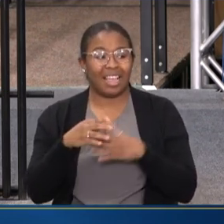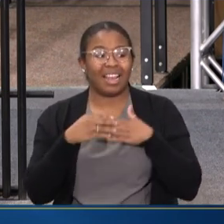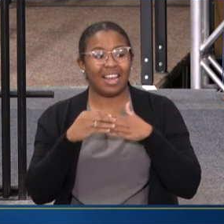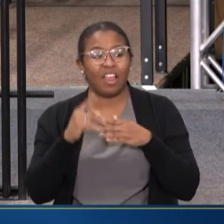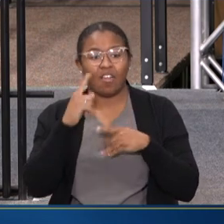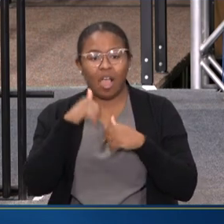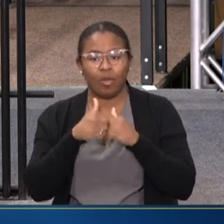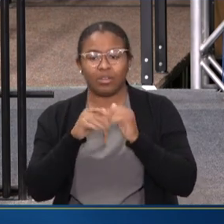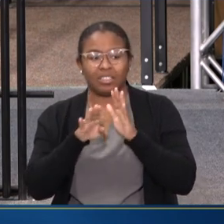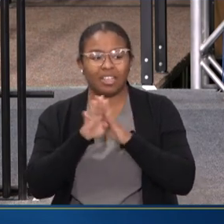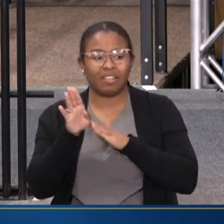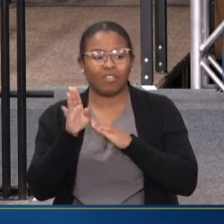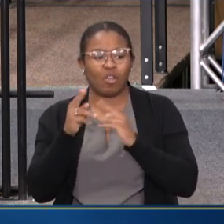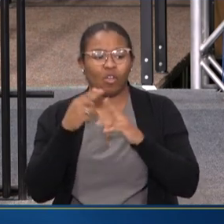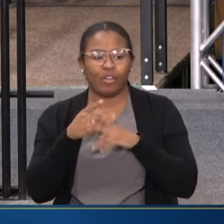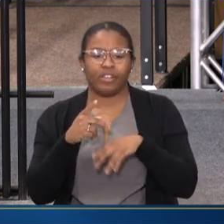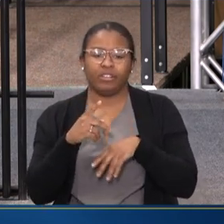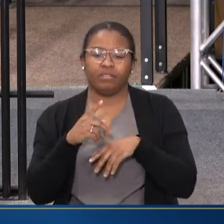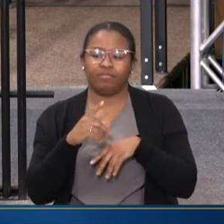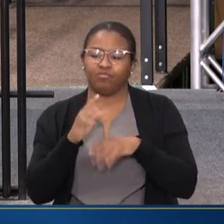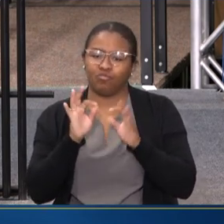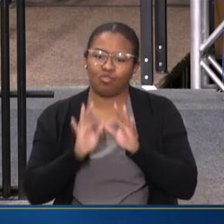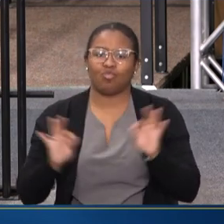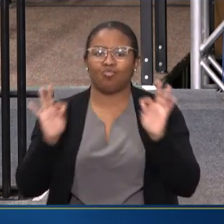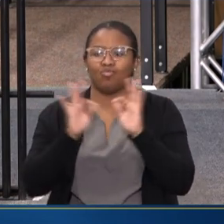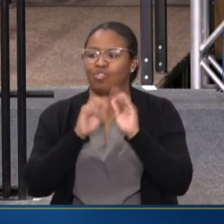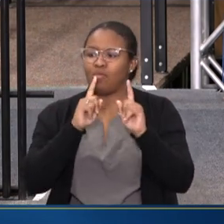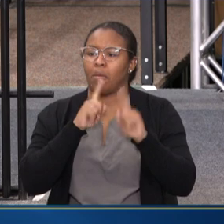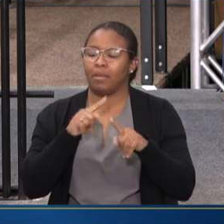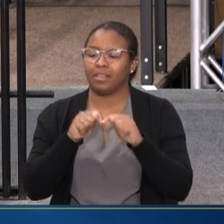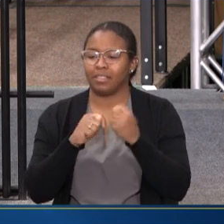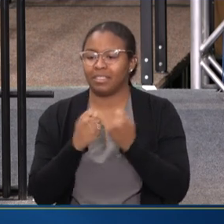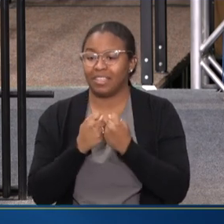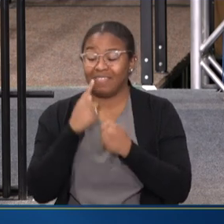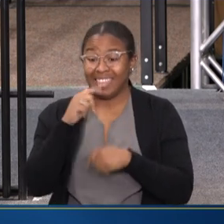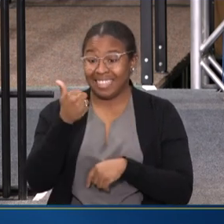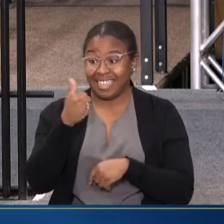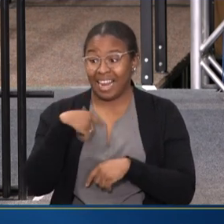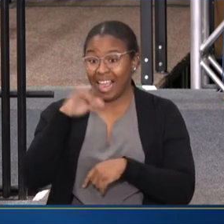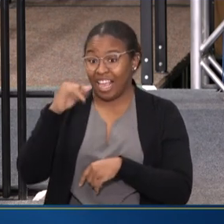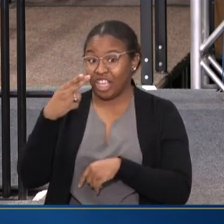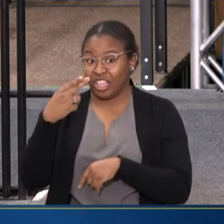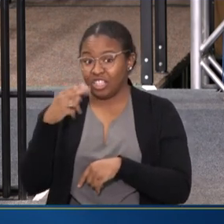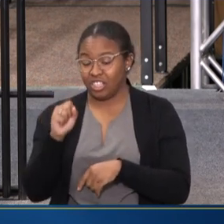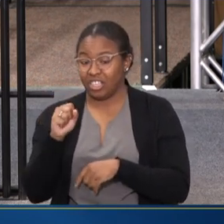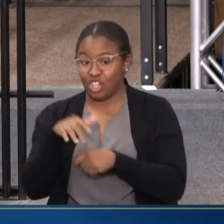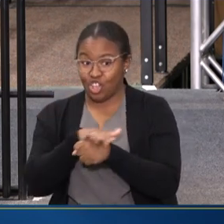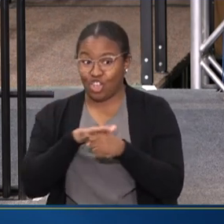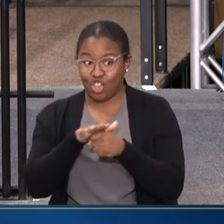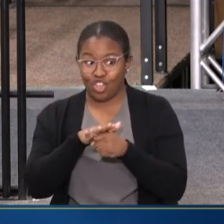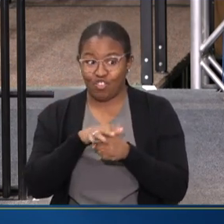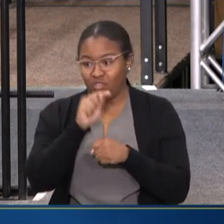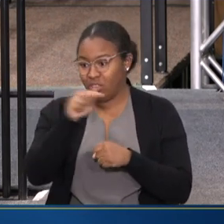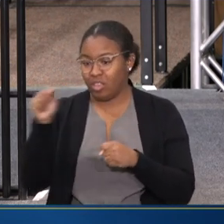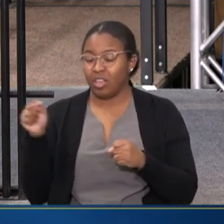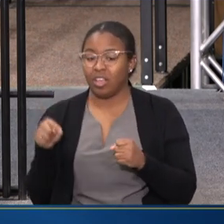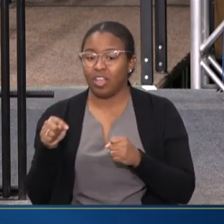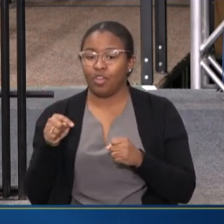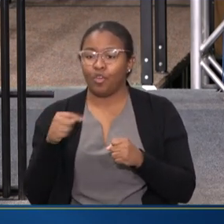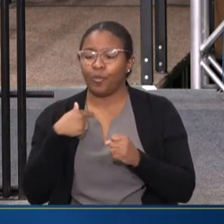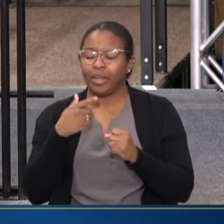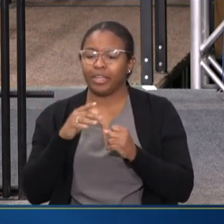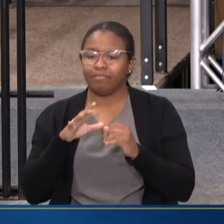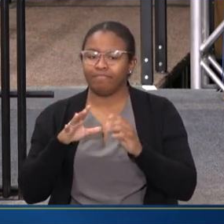DEVELOPMENT OF WHAT WE CALL CRITICAL RESPONSE TEAMS IN 10 OF OUR IHS AREAS, WHERE WE DEVELOPED